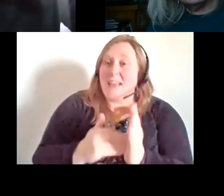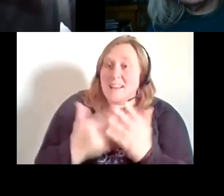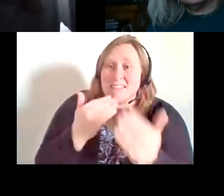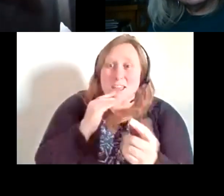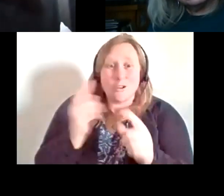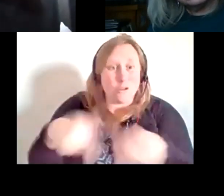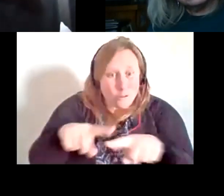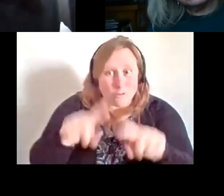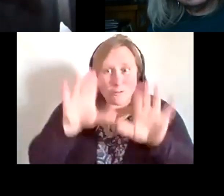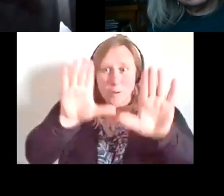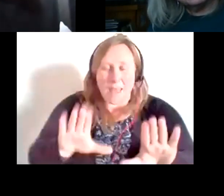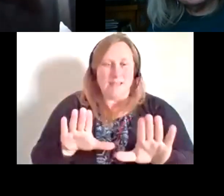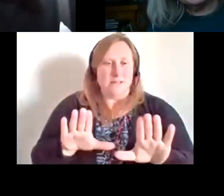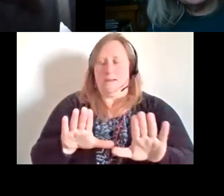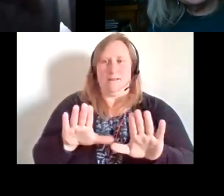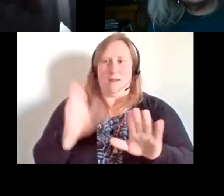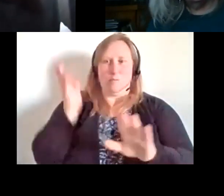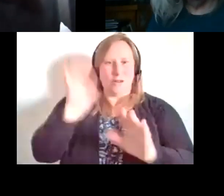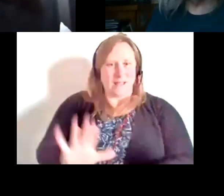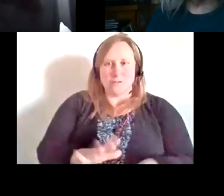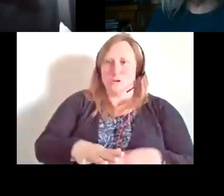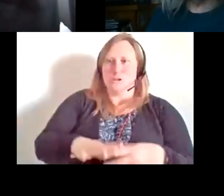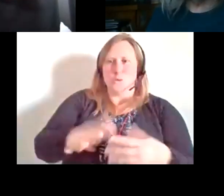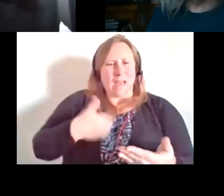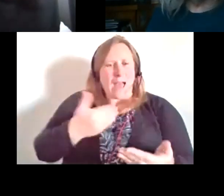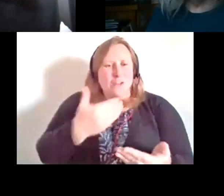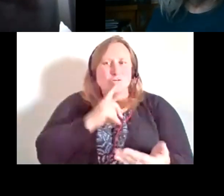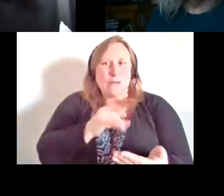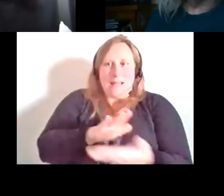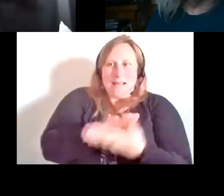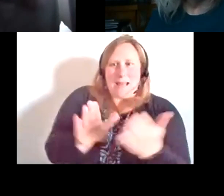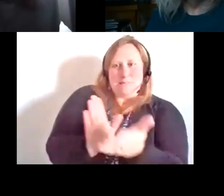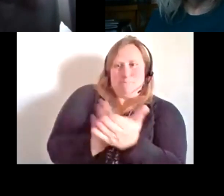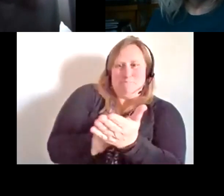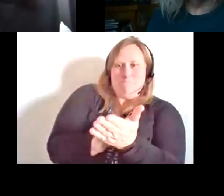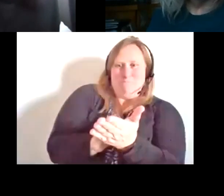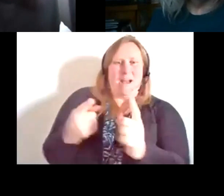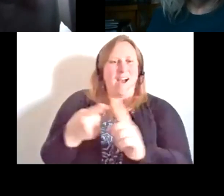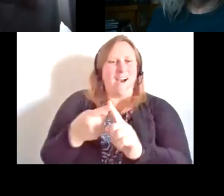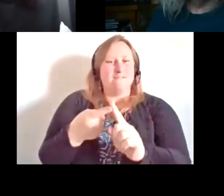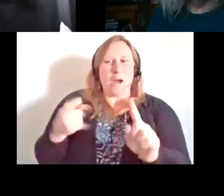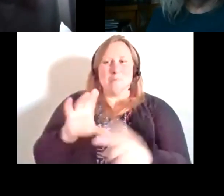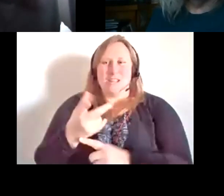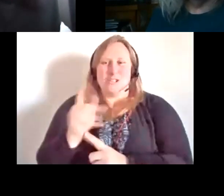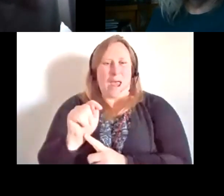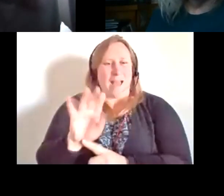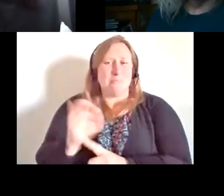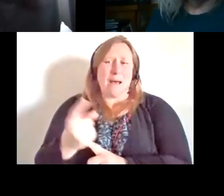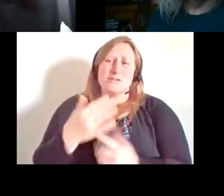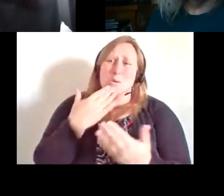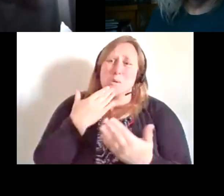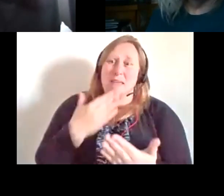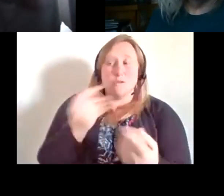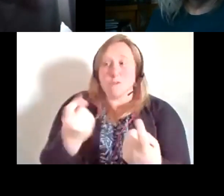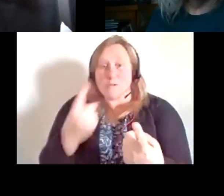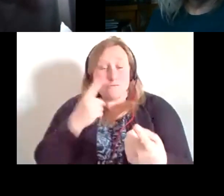all of our amazing presenters. We've had some accolades come in from the chat box. And thank you to all of our attendees for